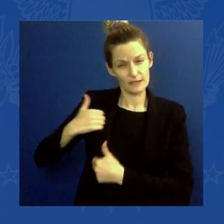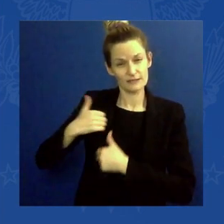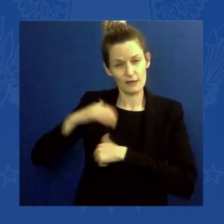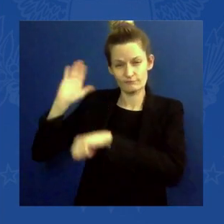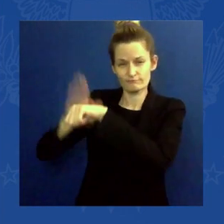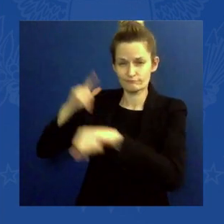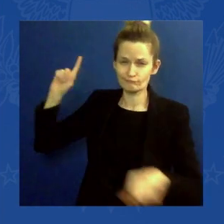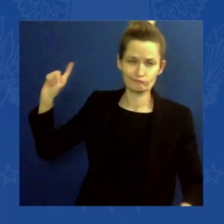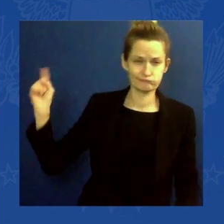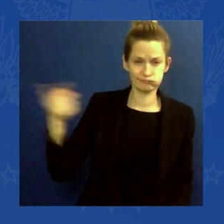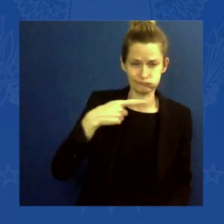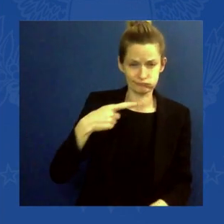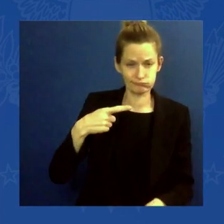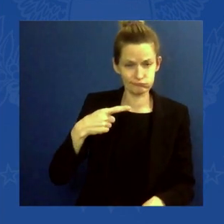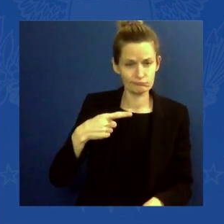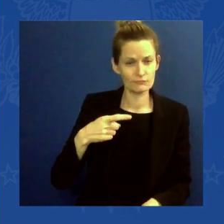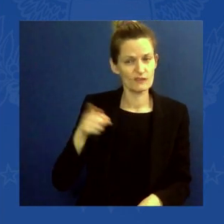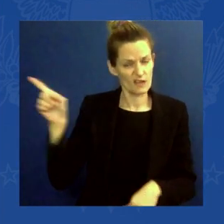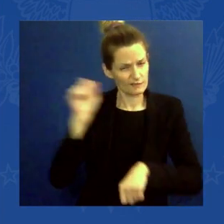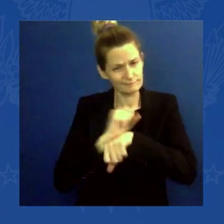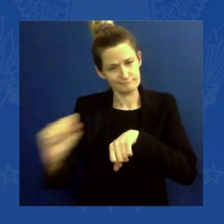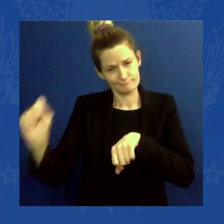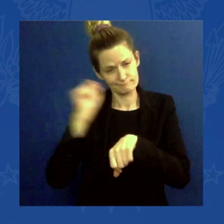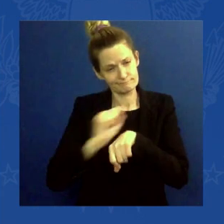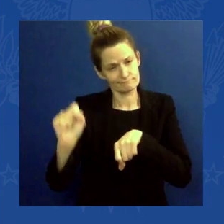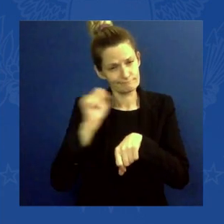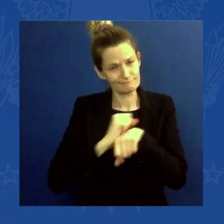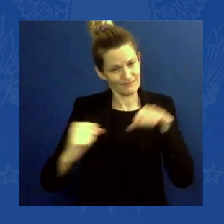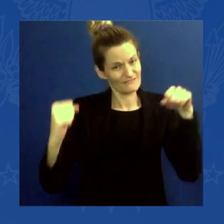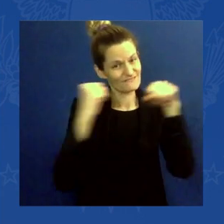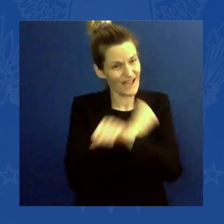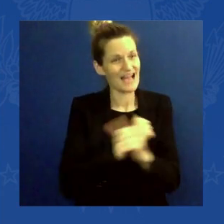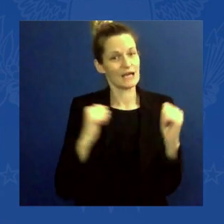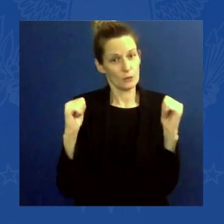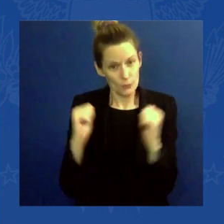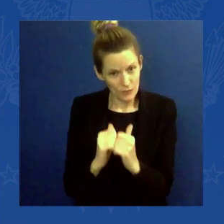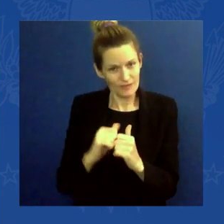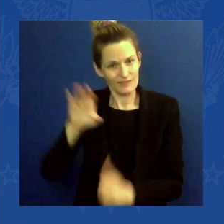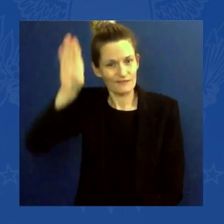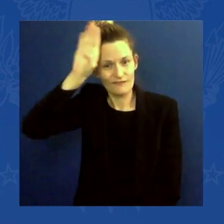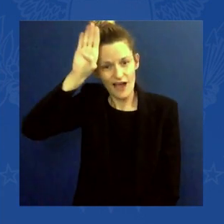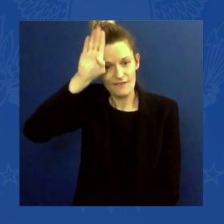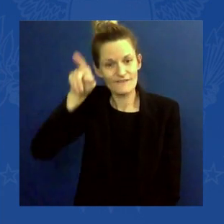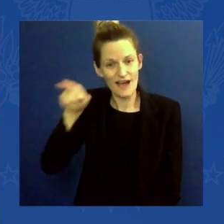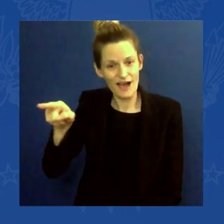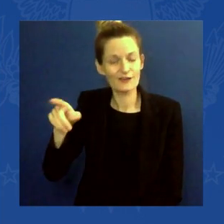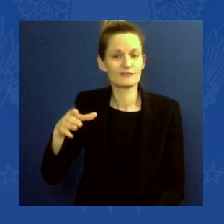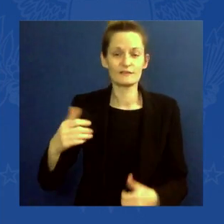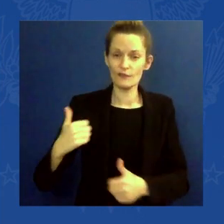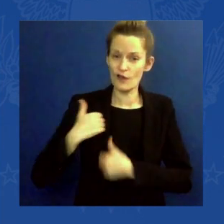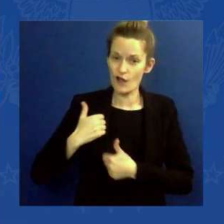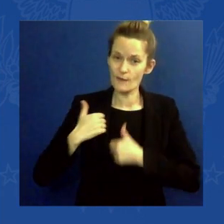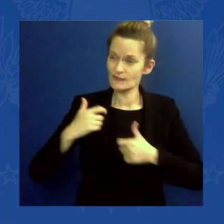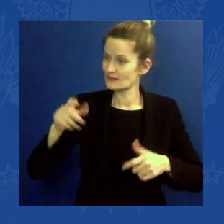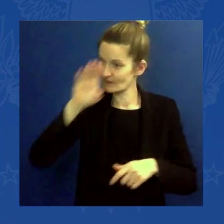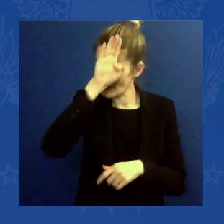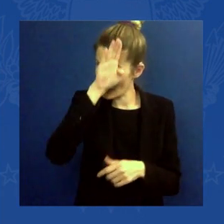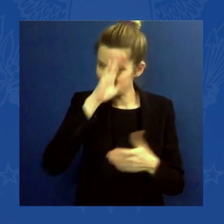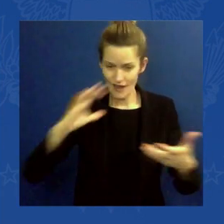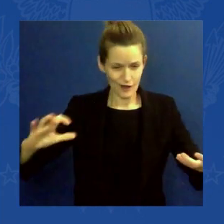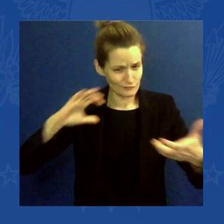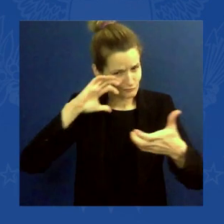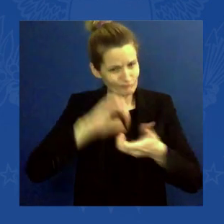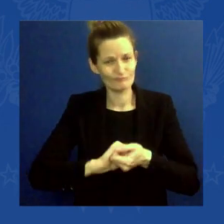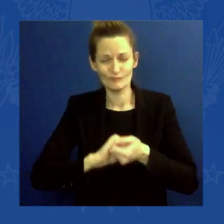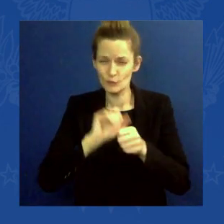California, working alongside firefighters. We're sharing satellite imagery to help detect and monitor fire